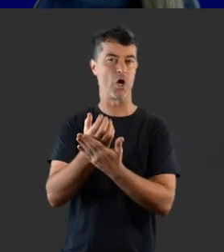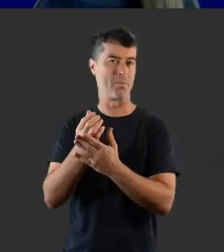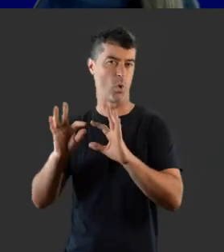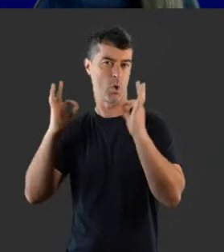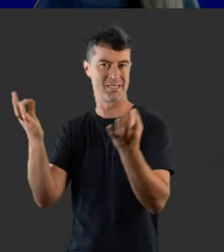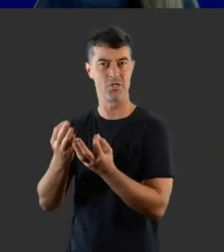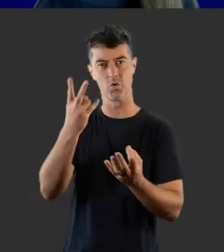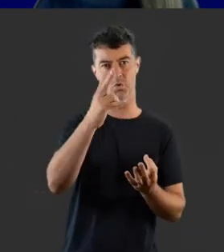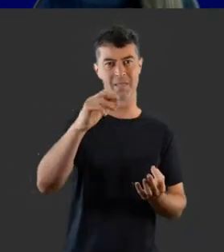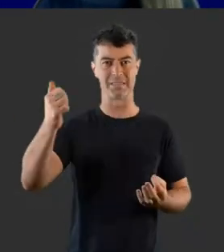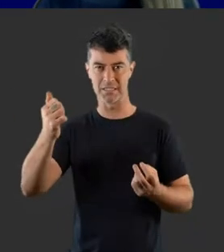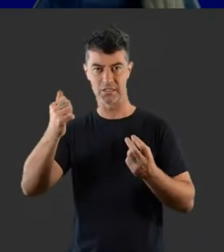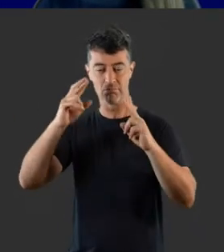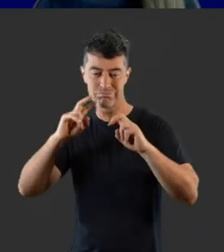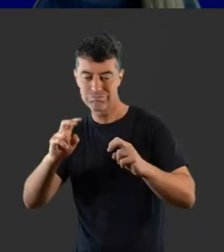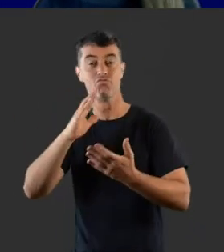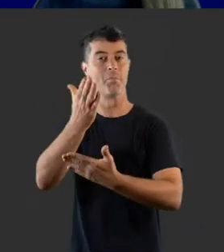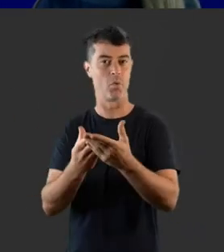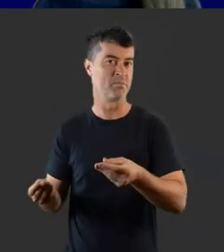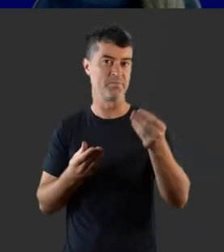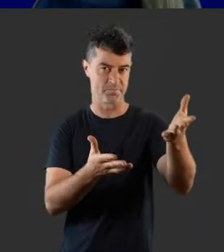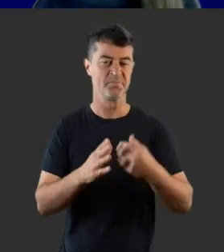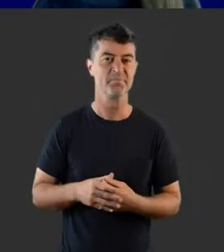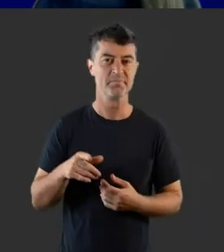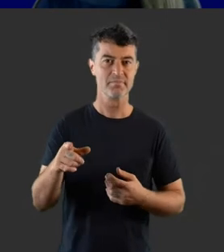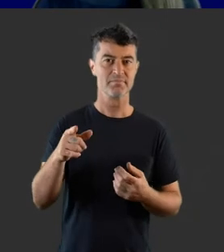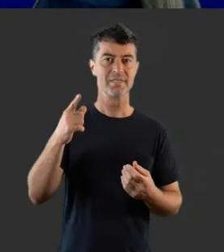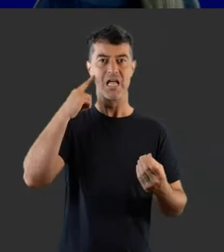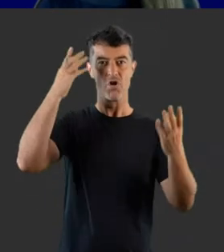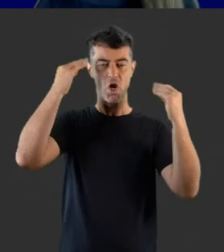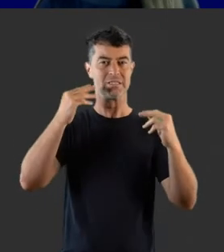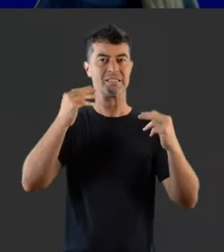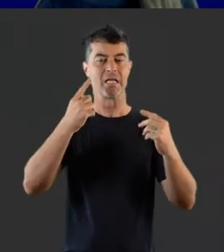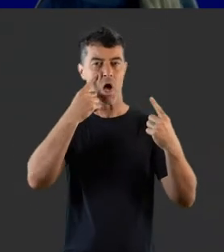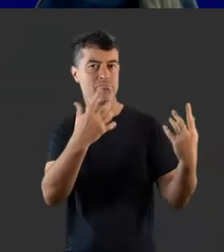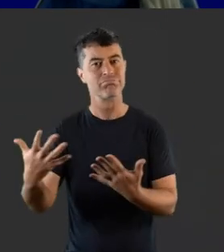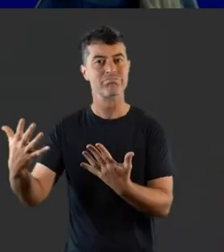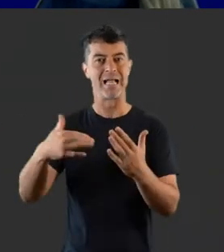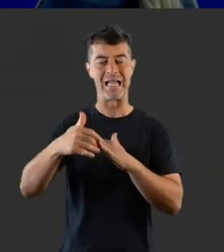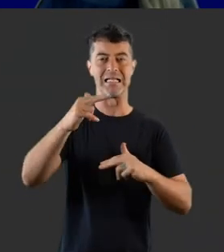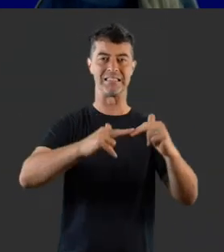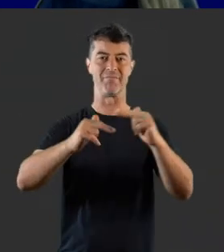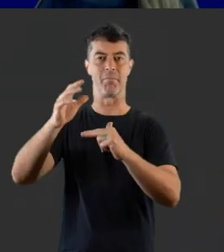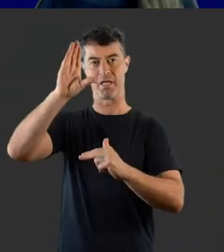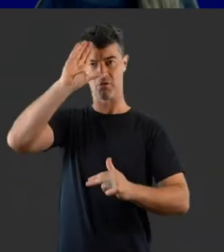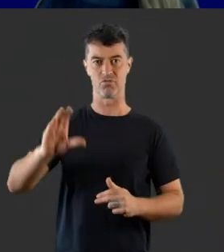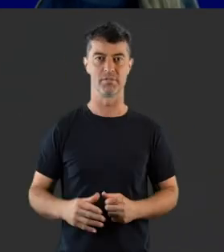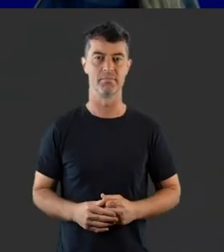2006 and is a widely quoted figure for hearing loss prevalence in developed countries.